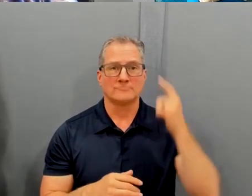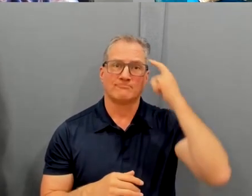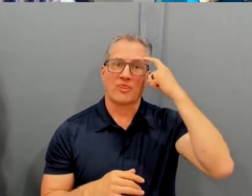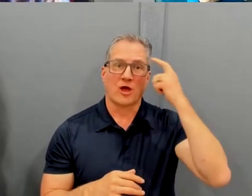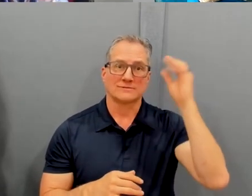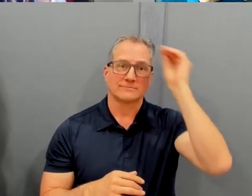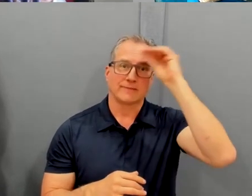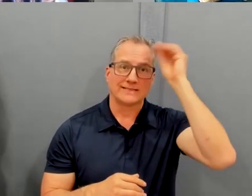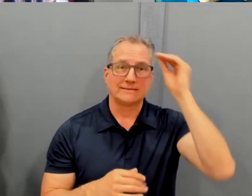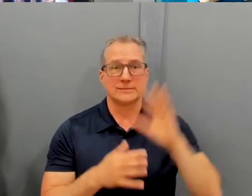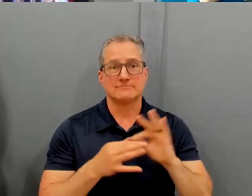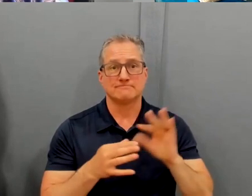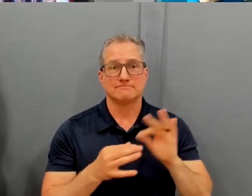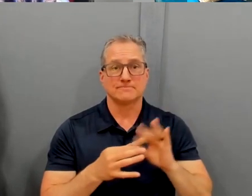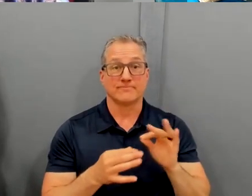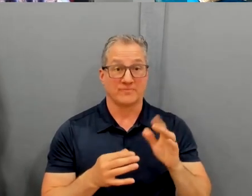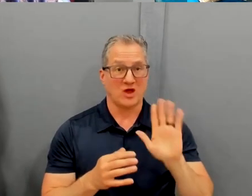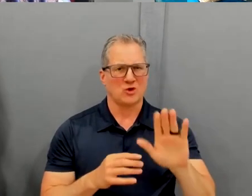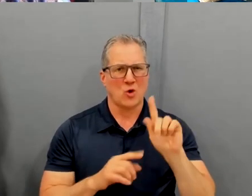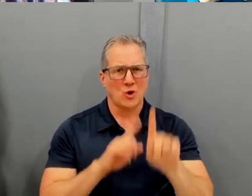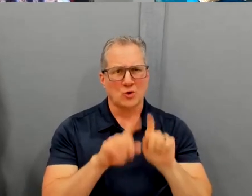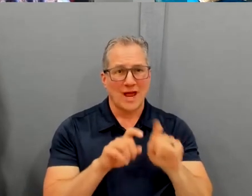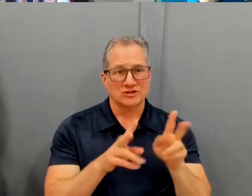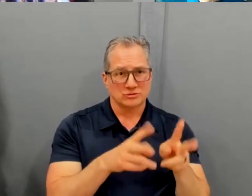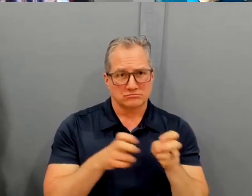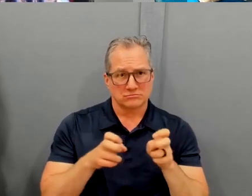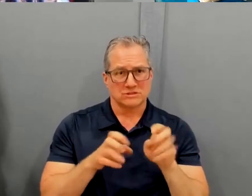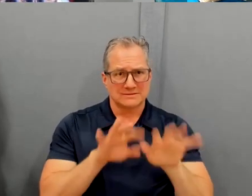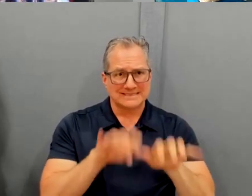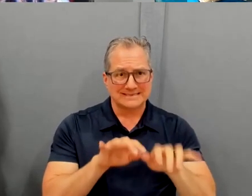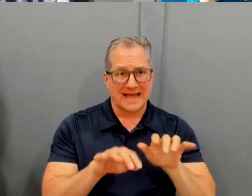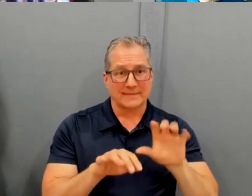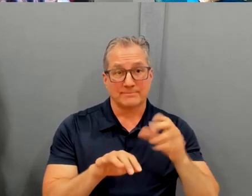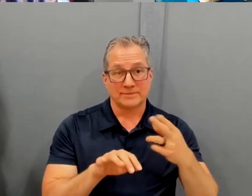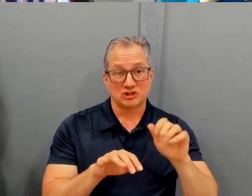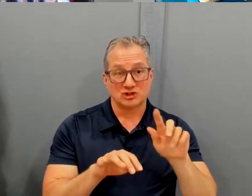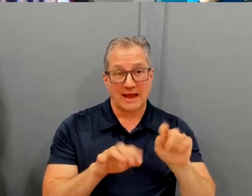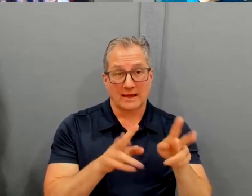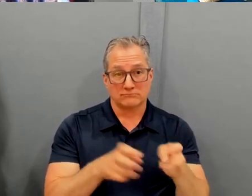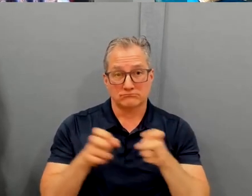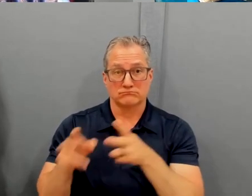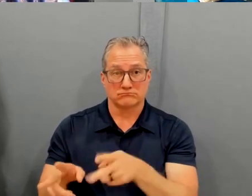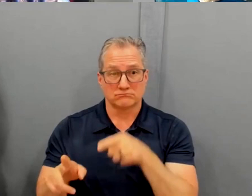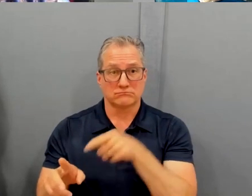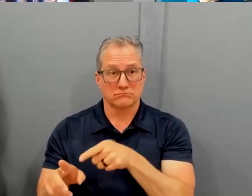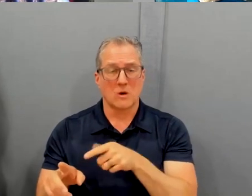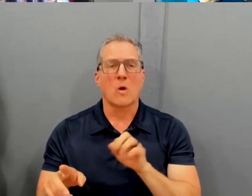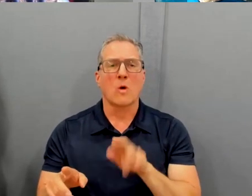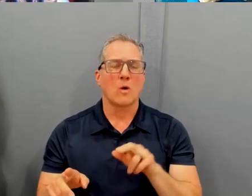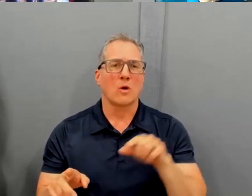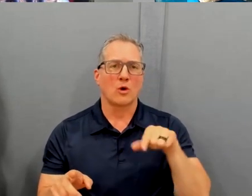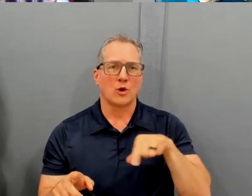Dr. Tsai. If you can put your questions into the chat or the Q&A function of Zoom,